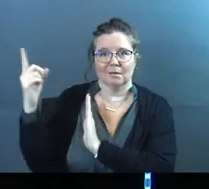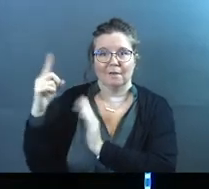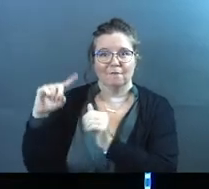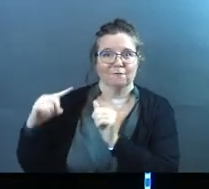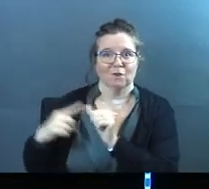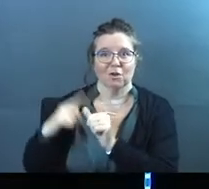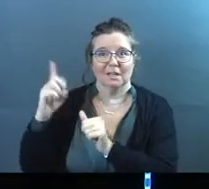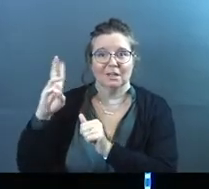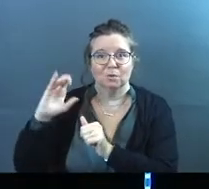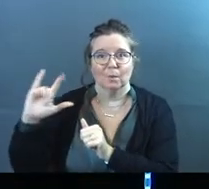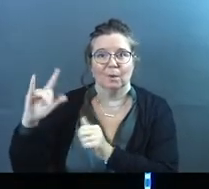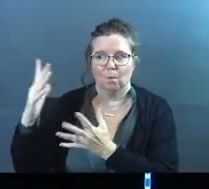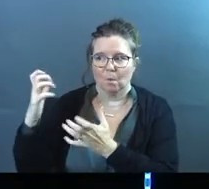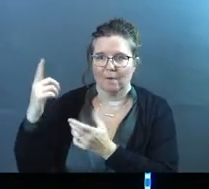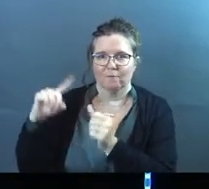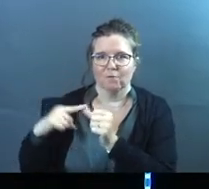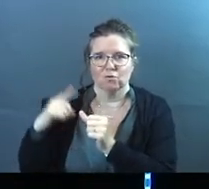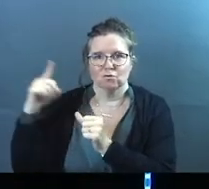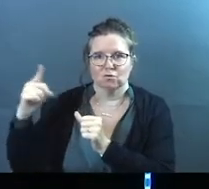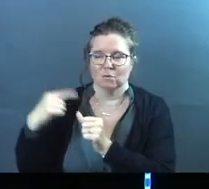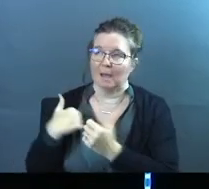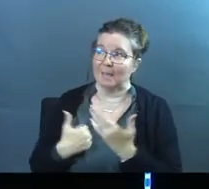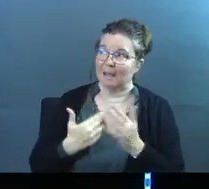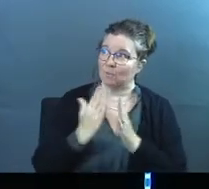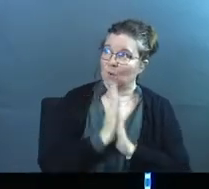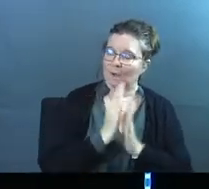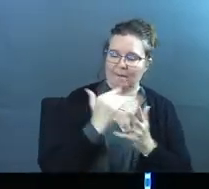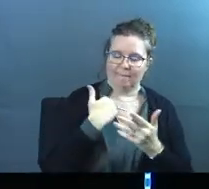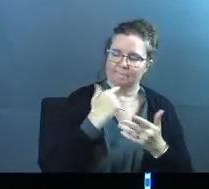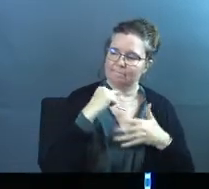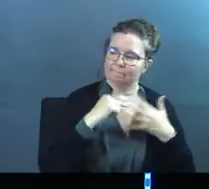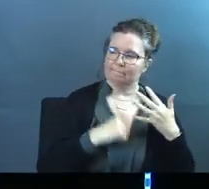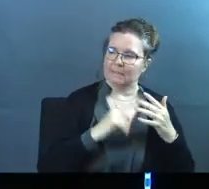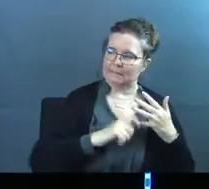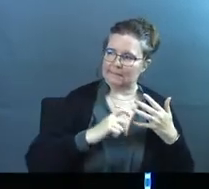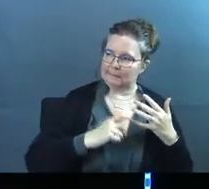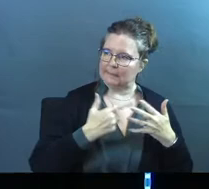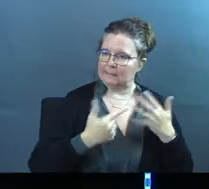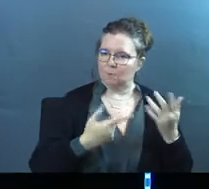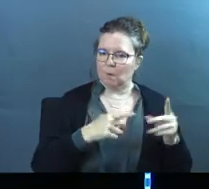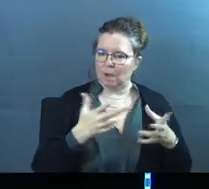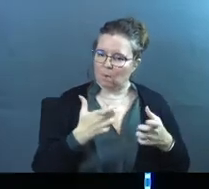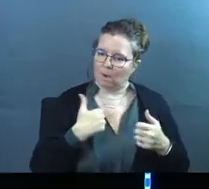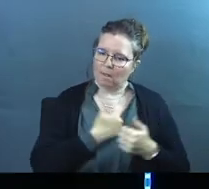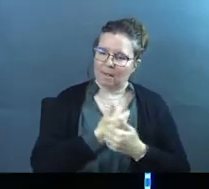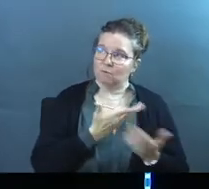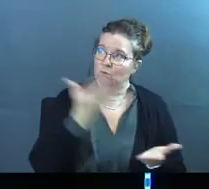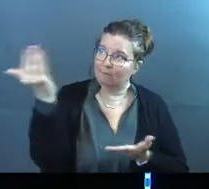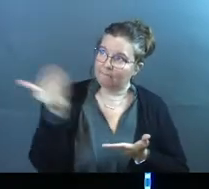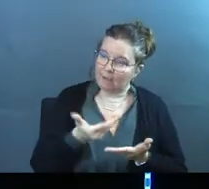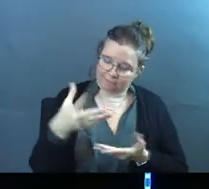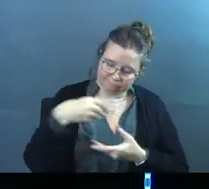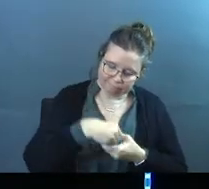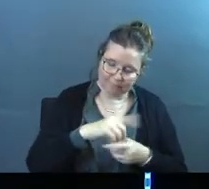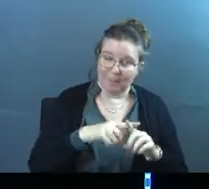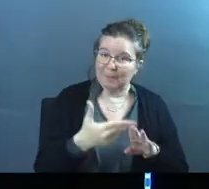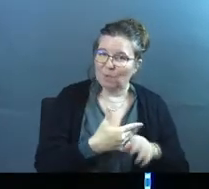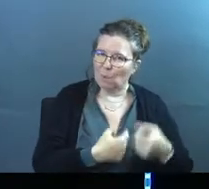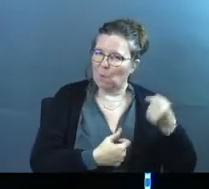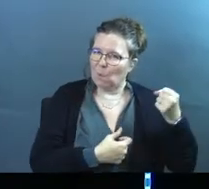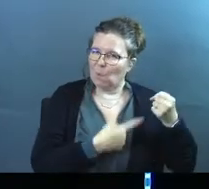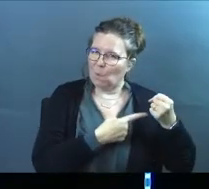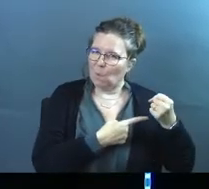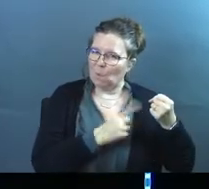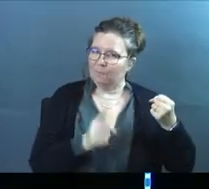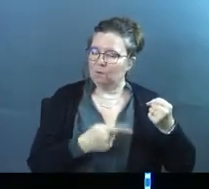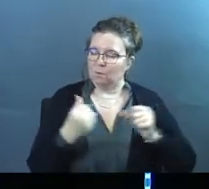first. When I go to you, God, I'm probably going to have some requests. I'm probably going to have some needs, some things going on that I would love to invite you into. But before I even do that,